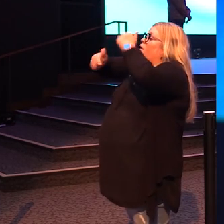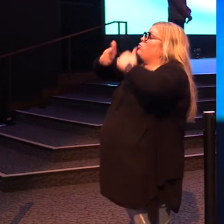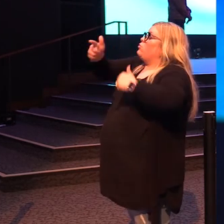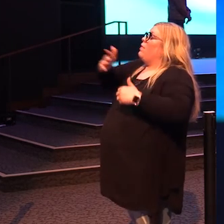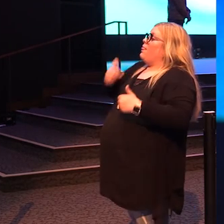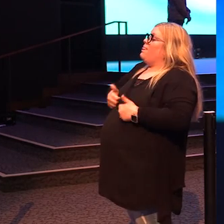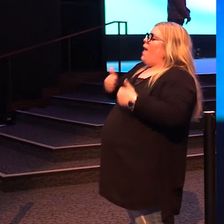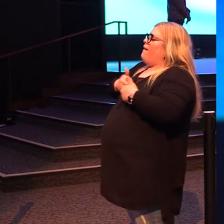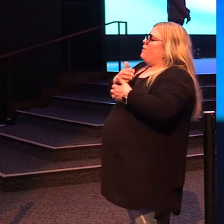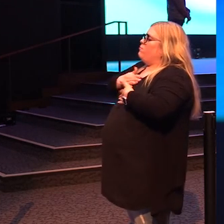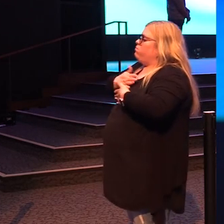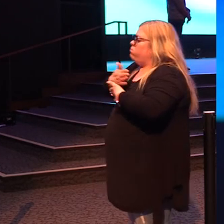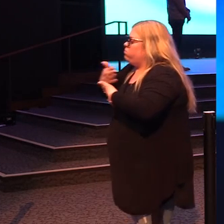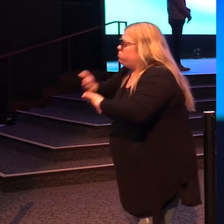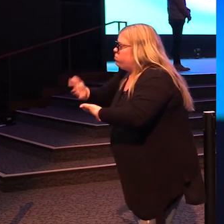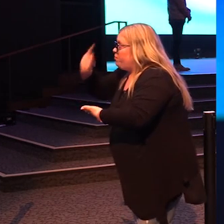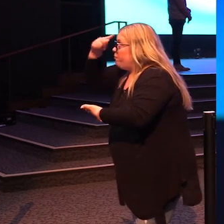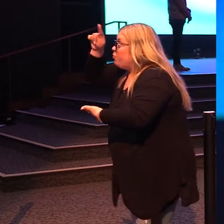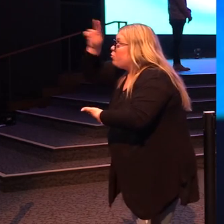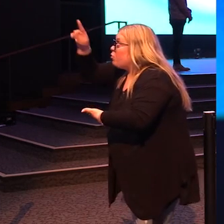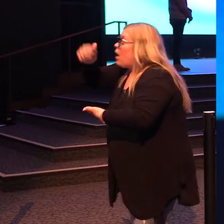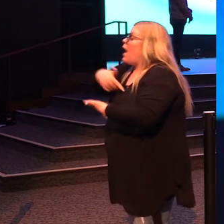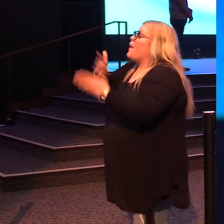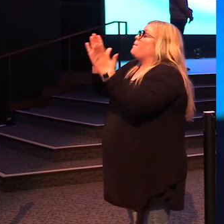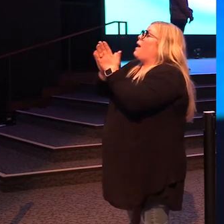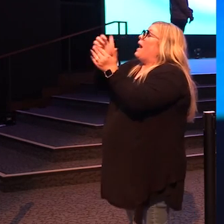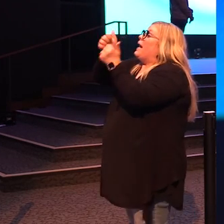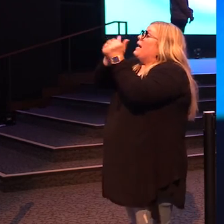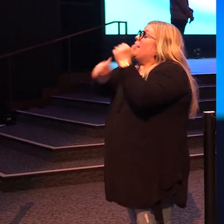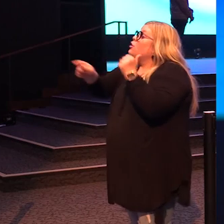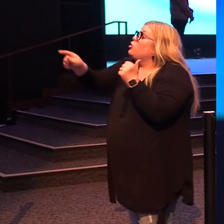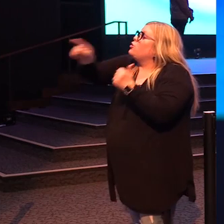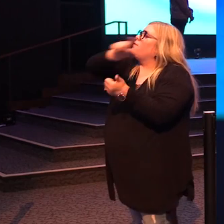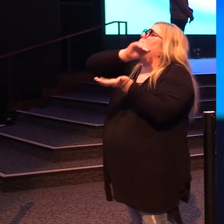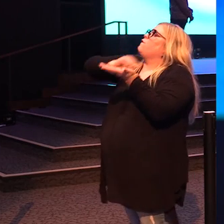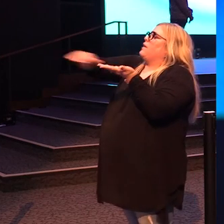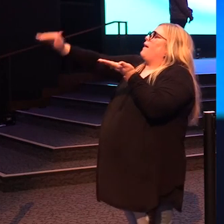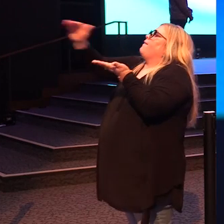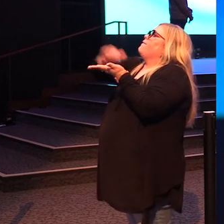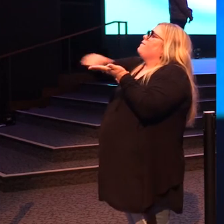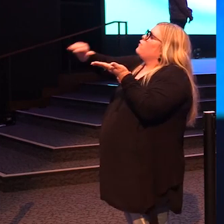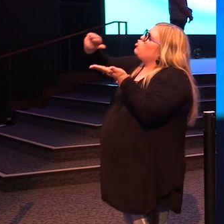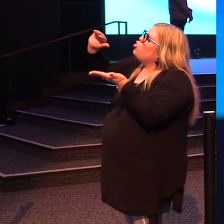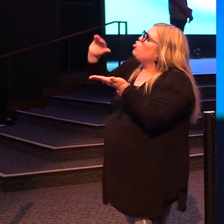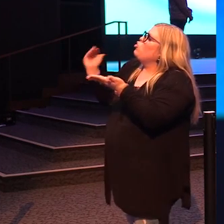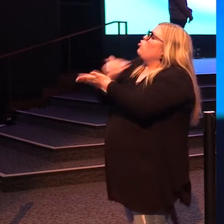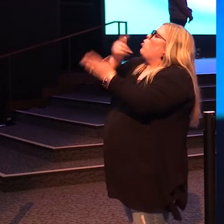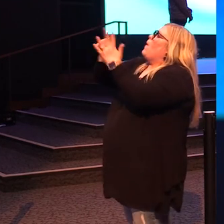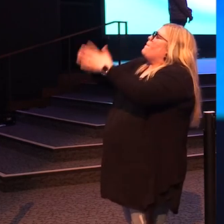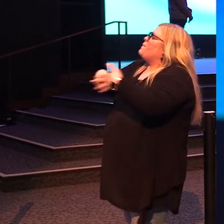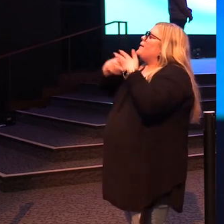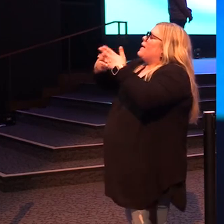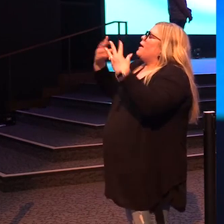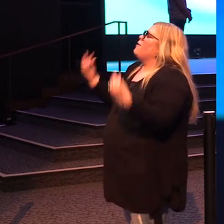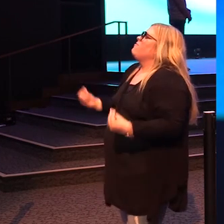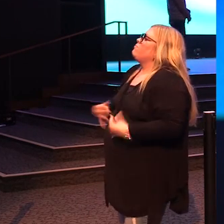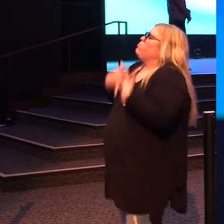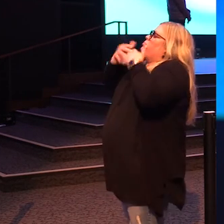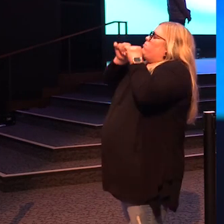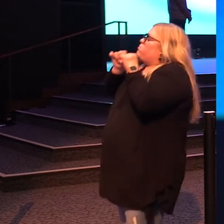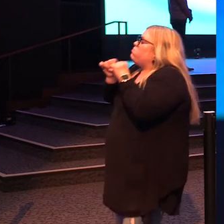today, God, I pray forgiveness for every single one, fresh beginning for every single one.